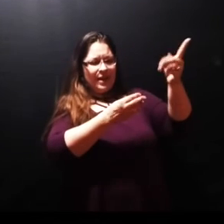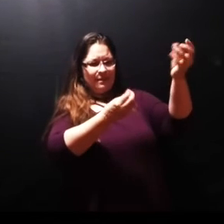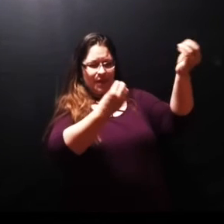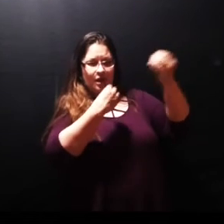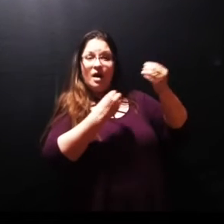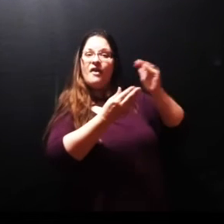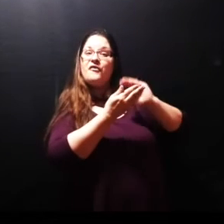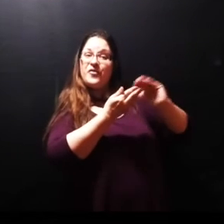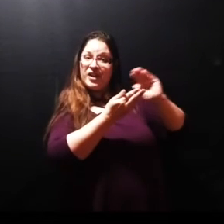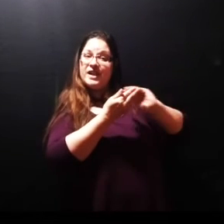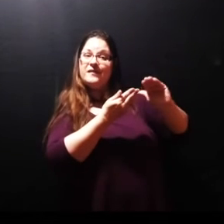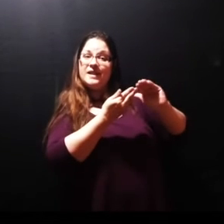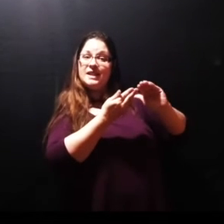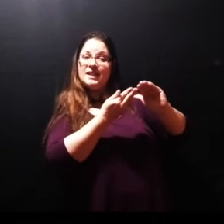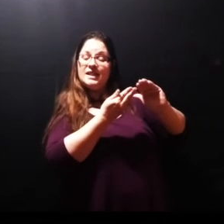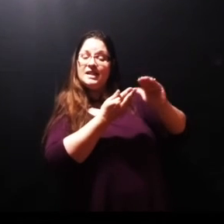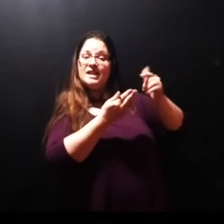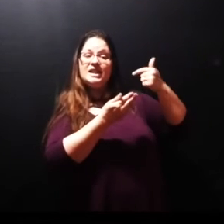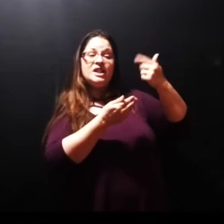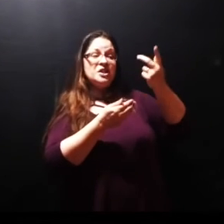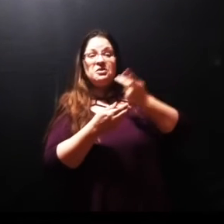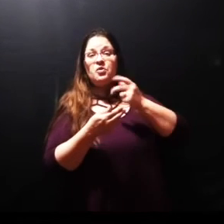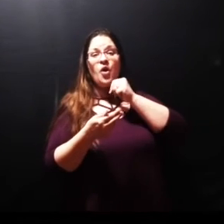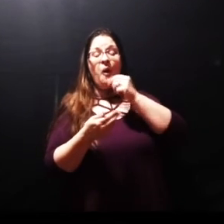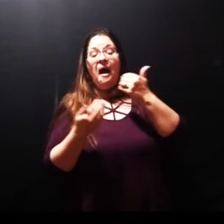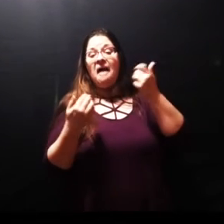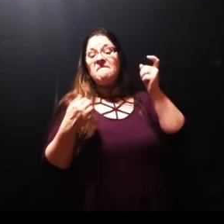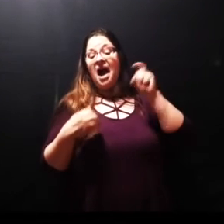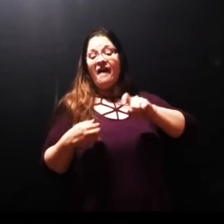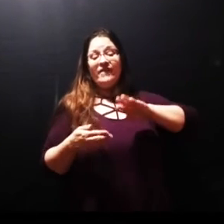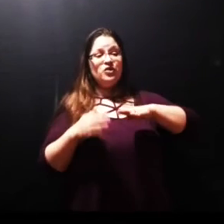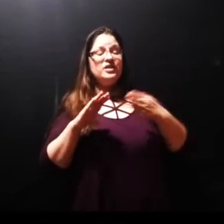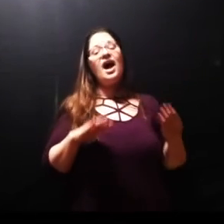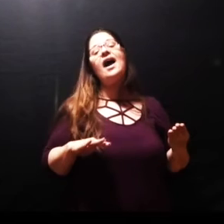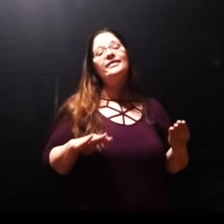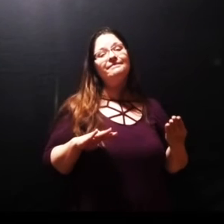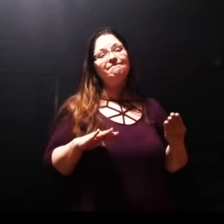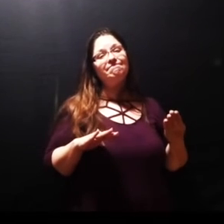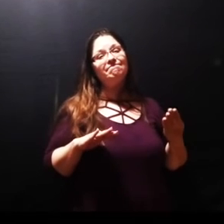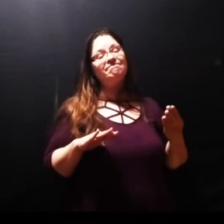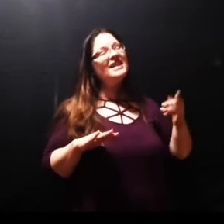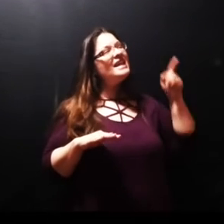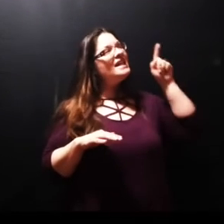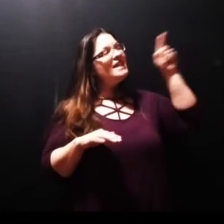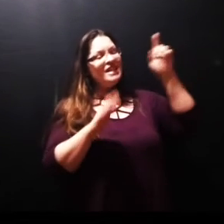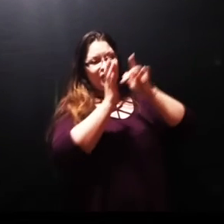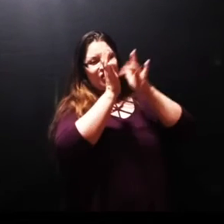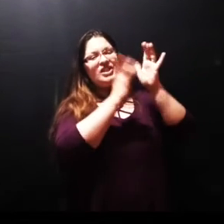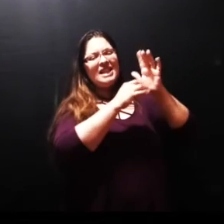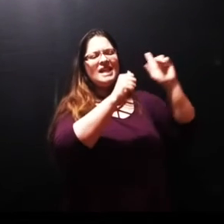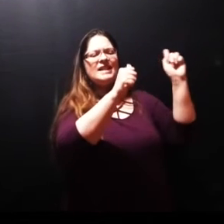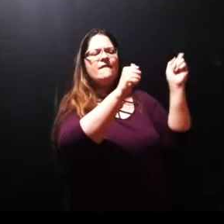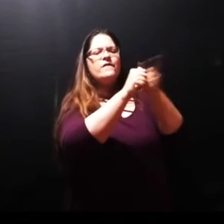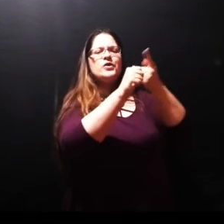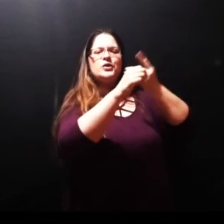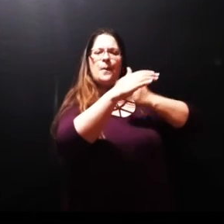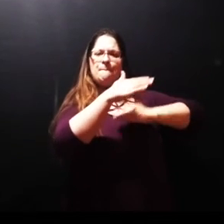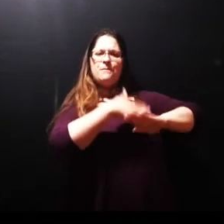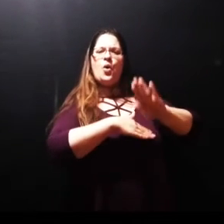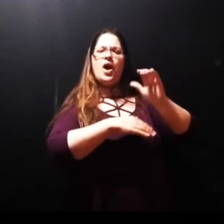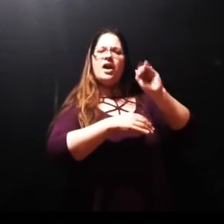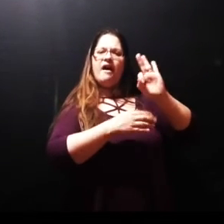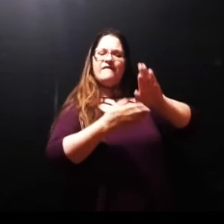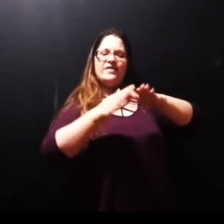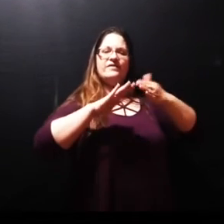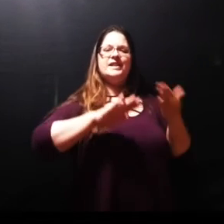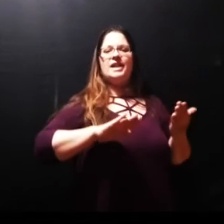us the miracle of the promise of eternal life to every believer because Jesus is the firstborn of the dead he resurrected from the